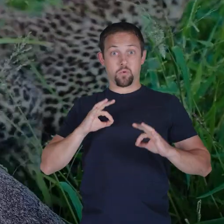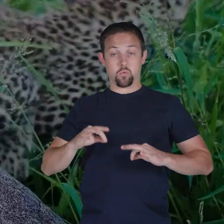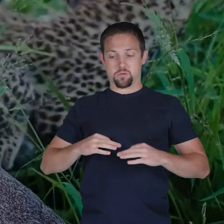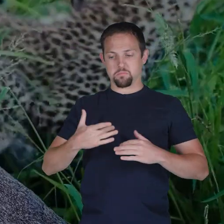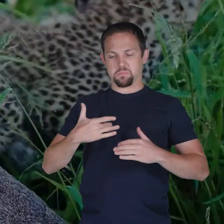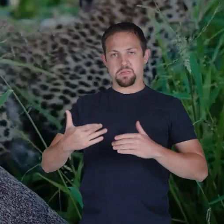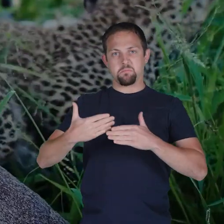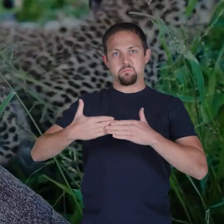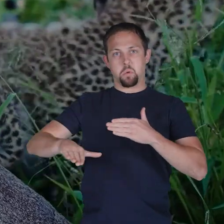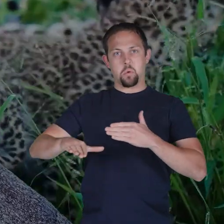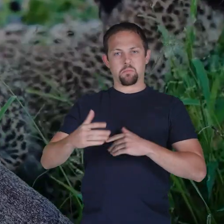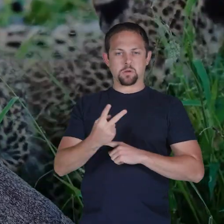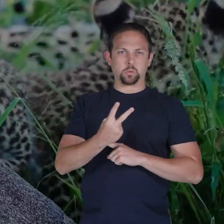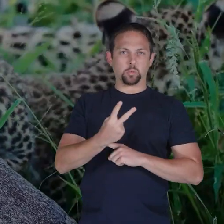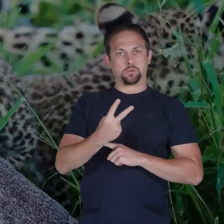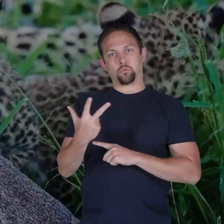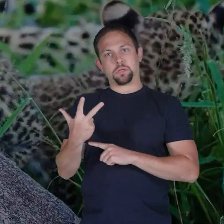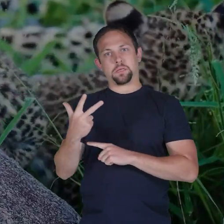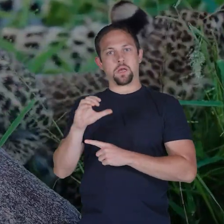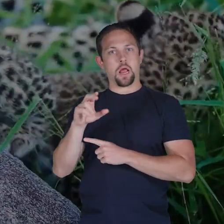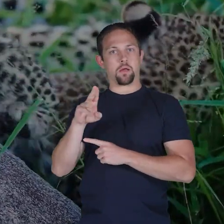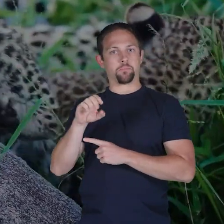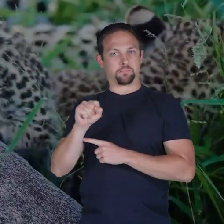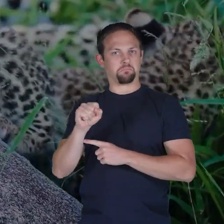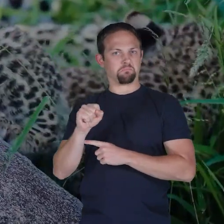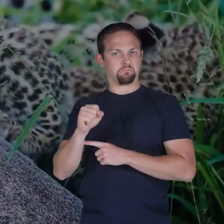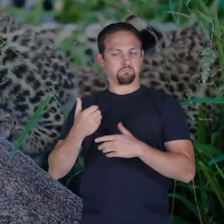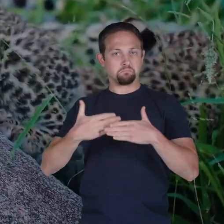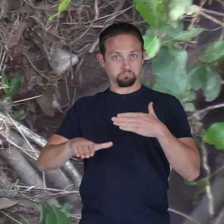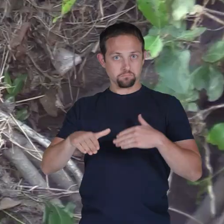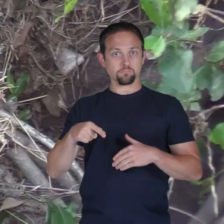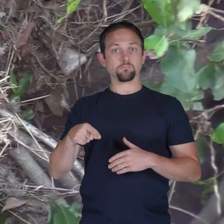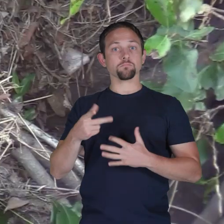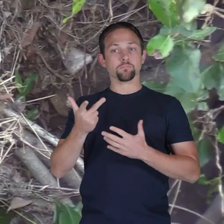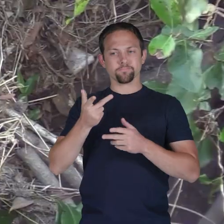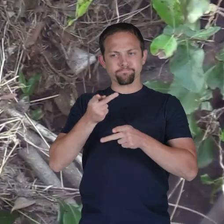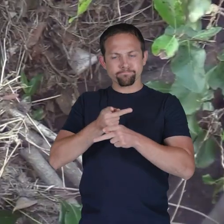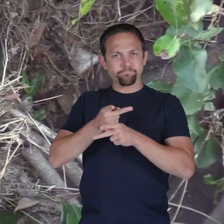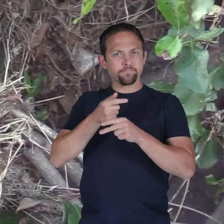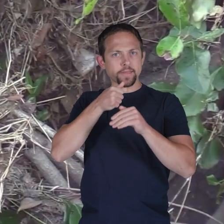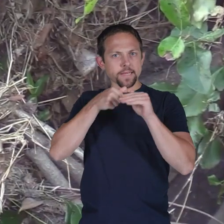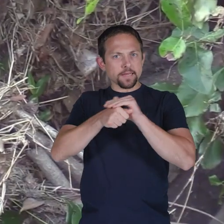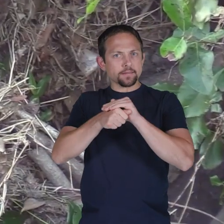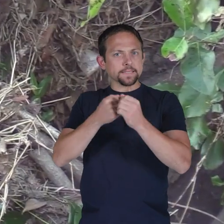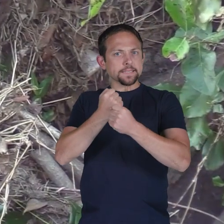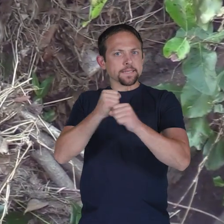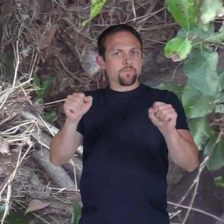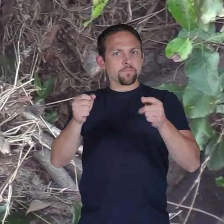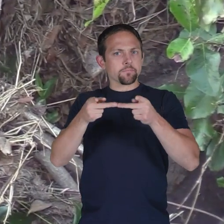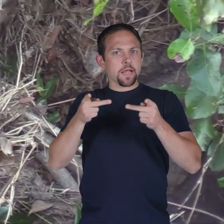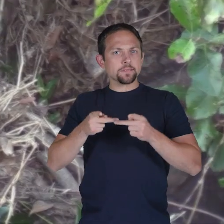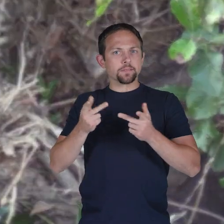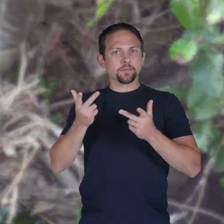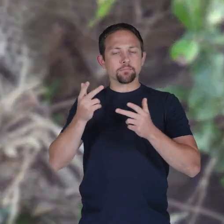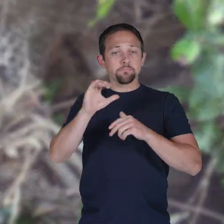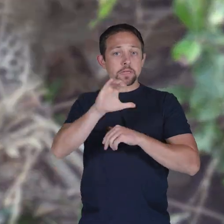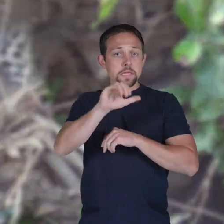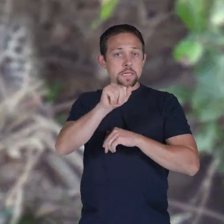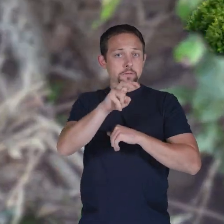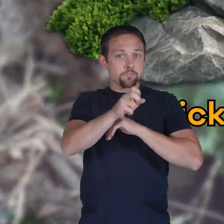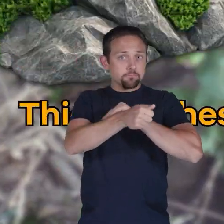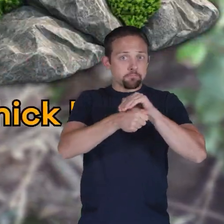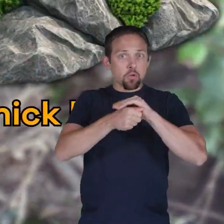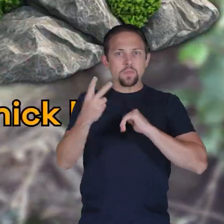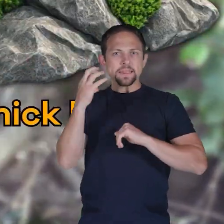usually gives birth to two or three cubs at a time she keeps them hidden in a safe place like a